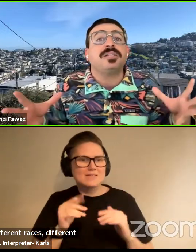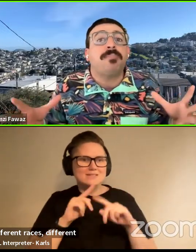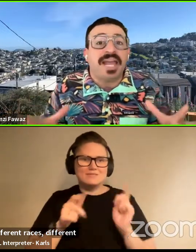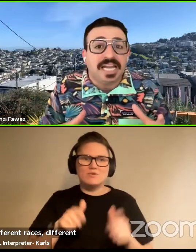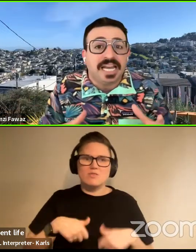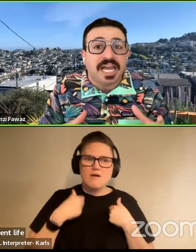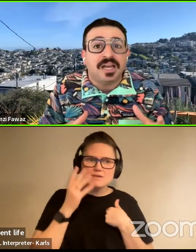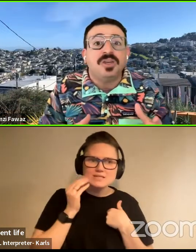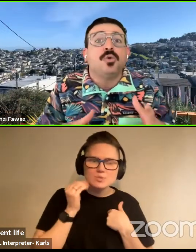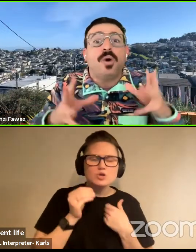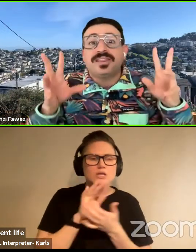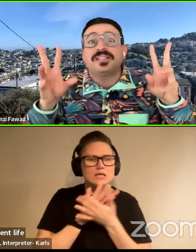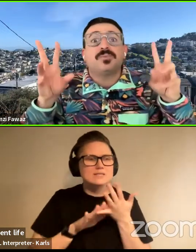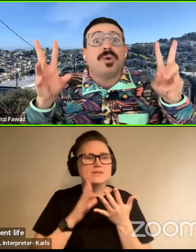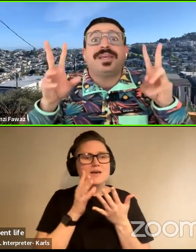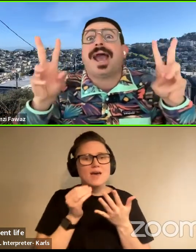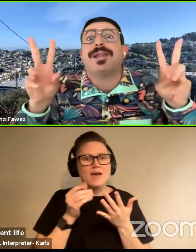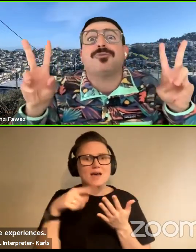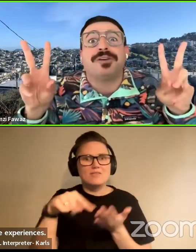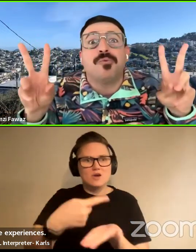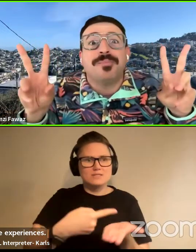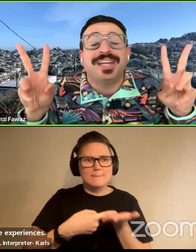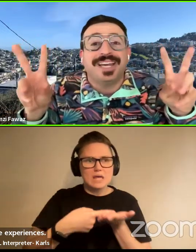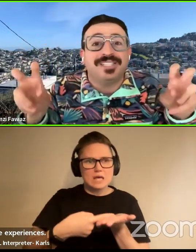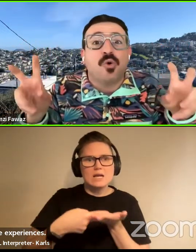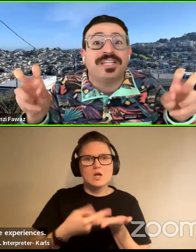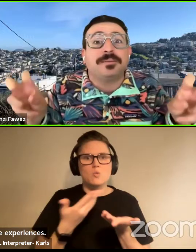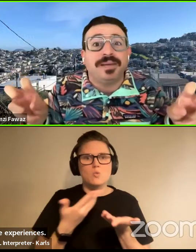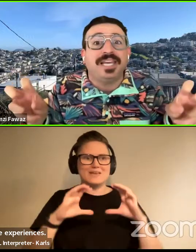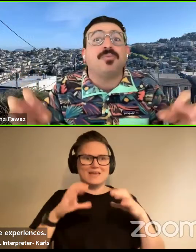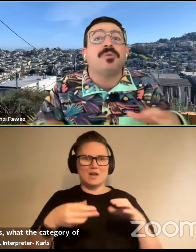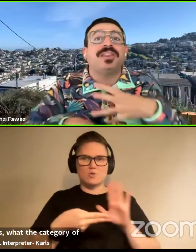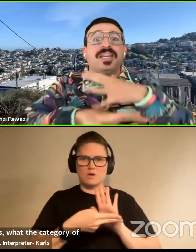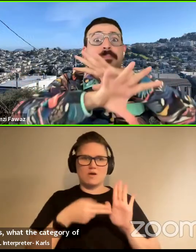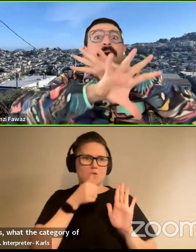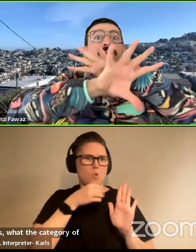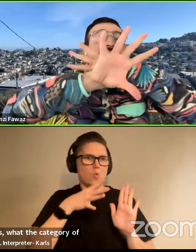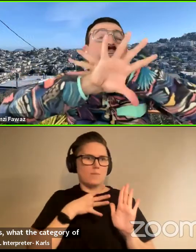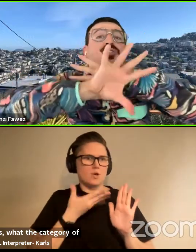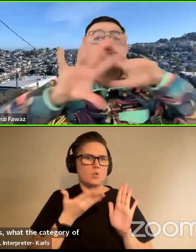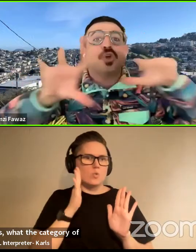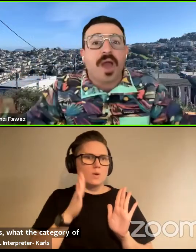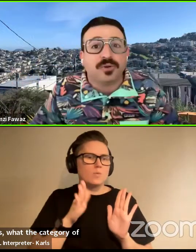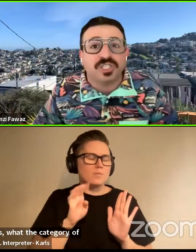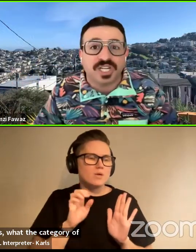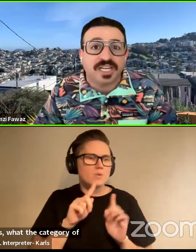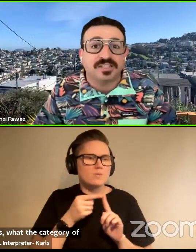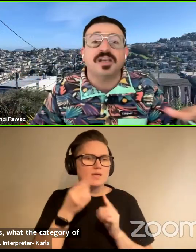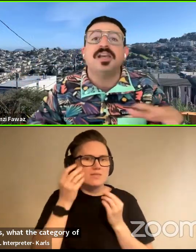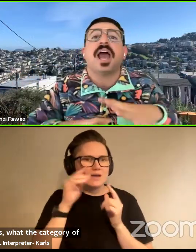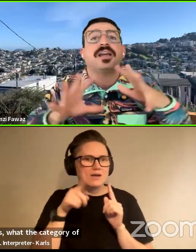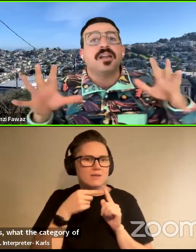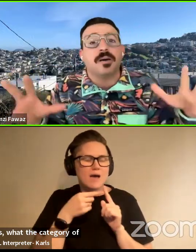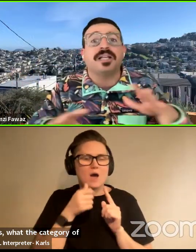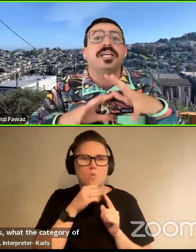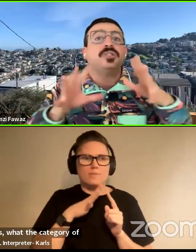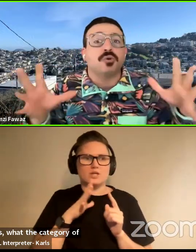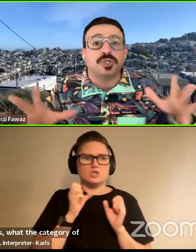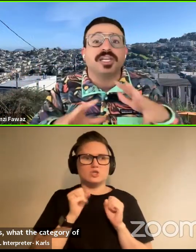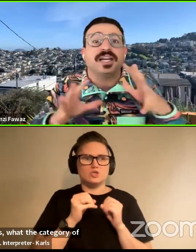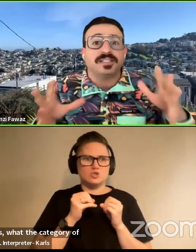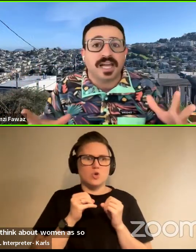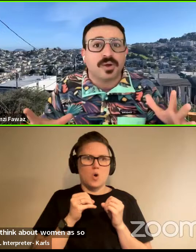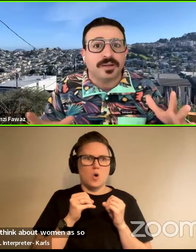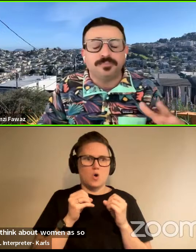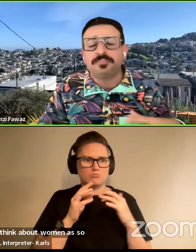and they're debating what the category of woman is going to be when we think about women as so heterogeneous economically,